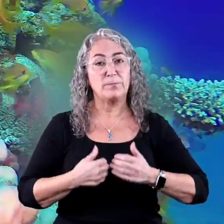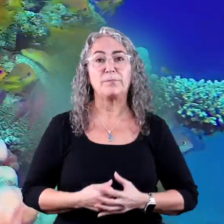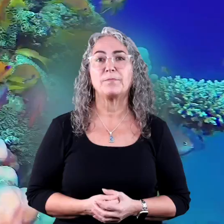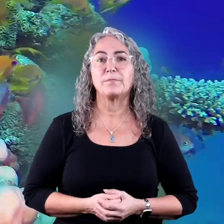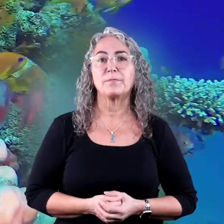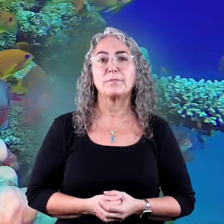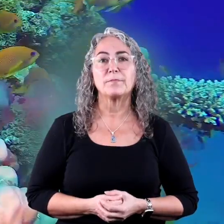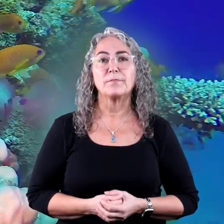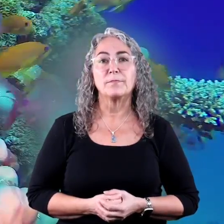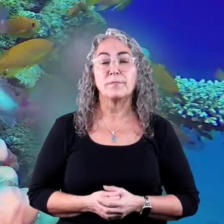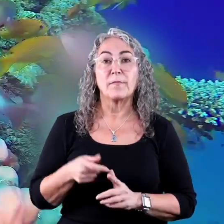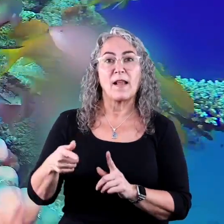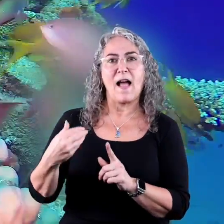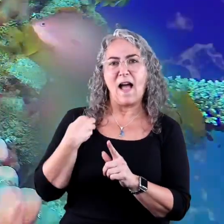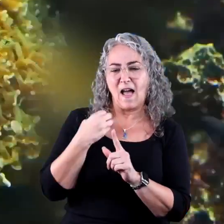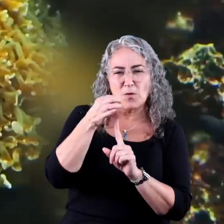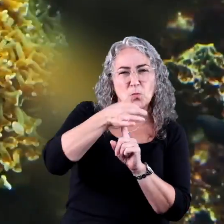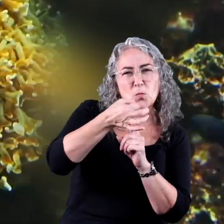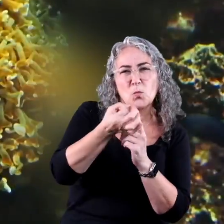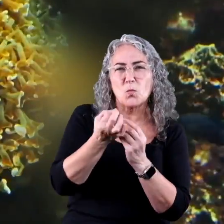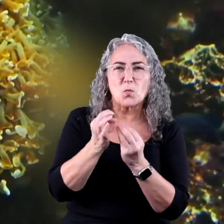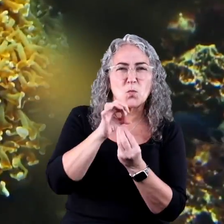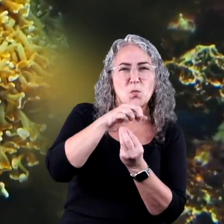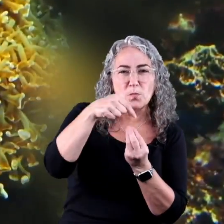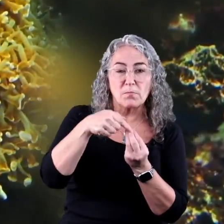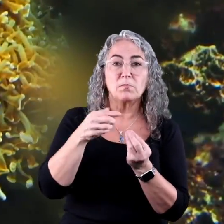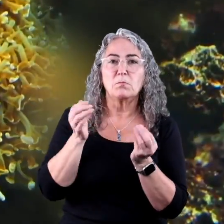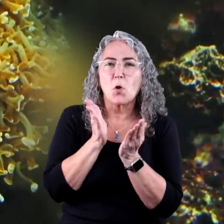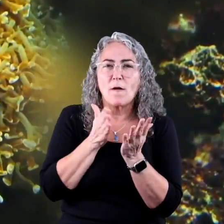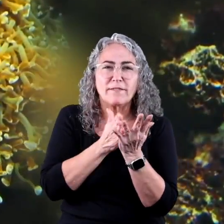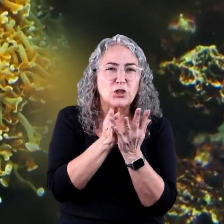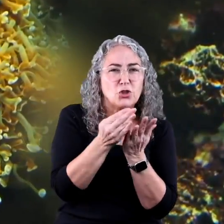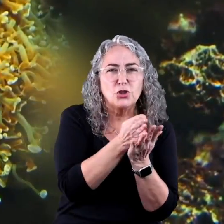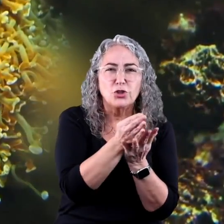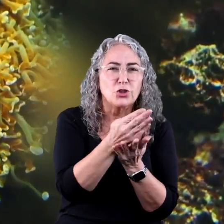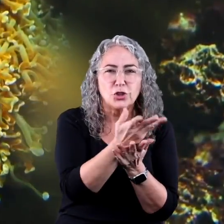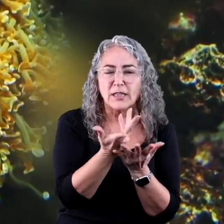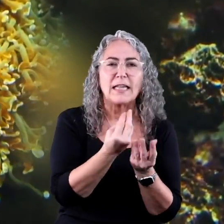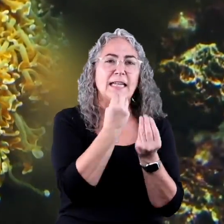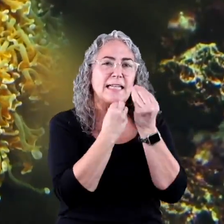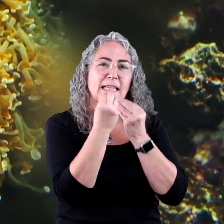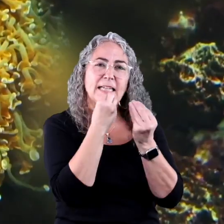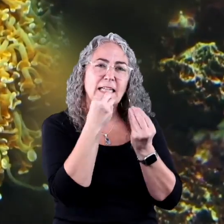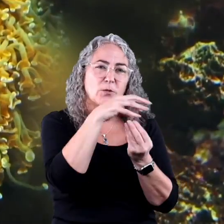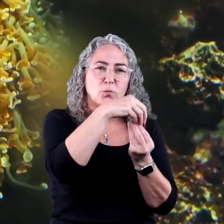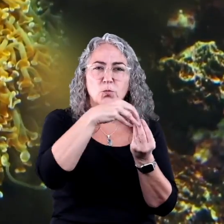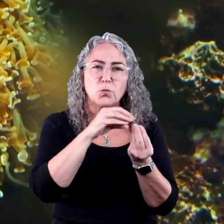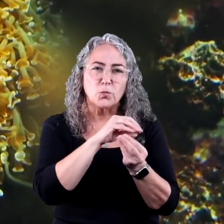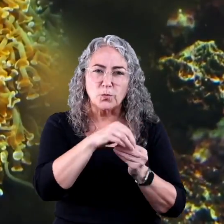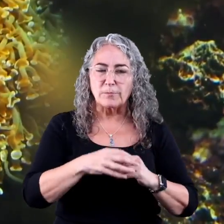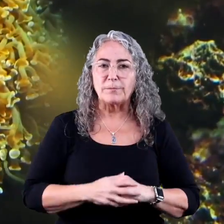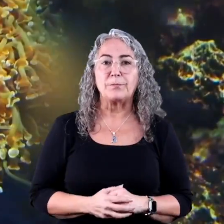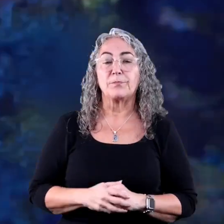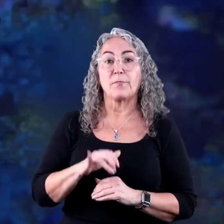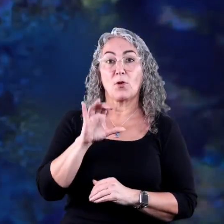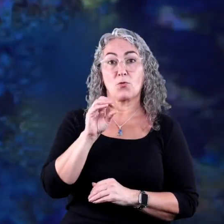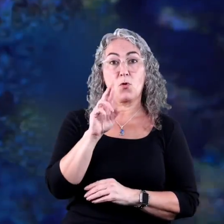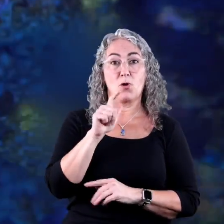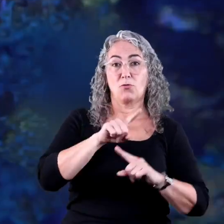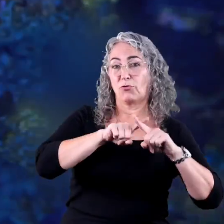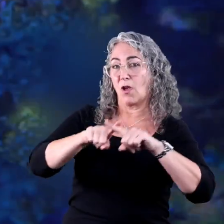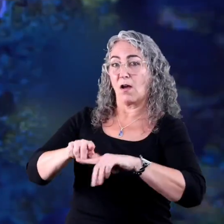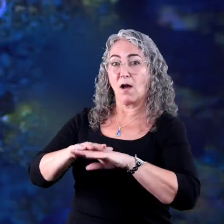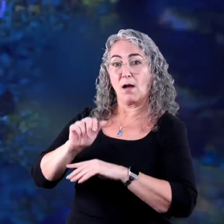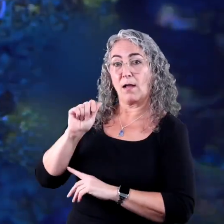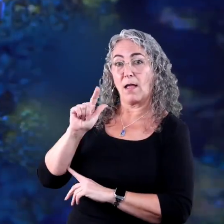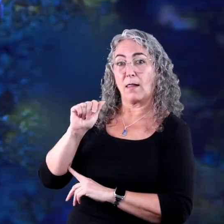actually an animal. Coral has tentacles to capture small fish and zooplankton for food. Coral